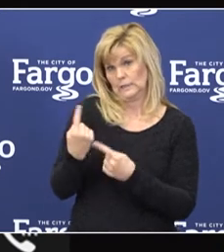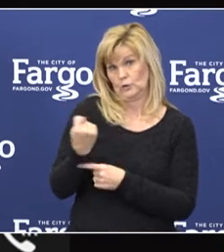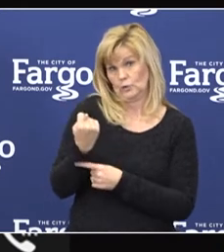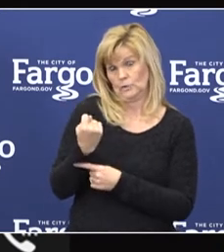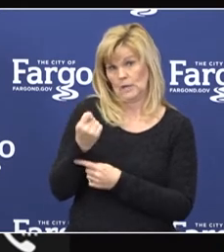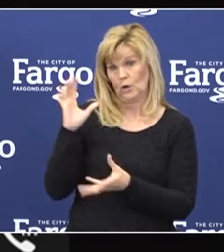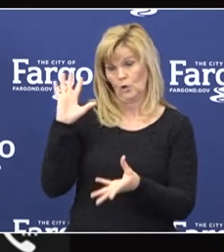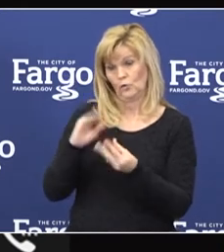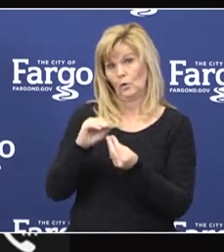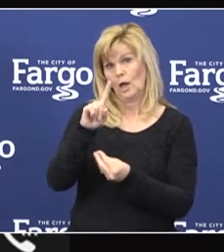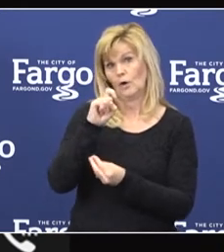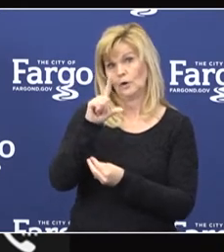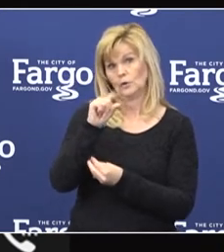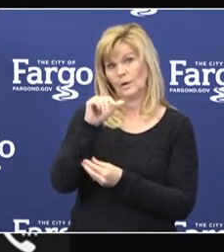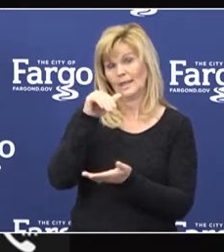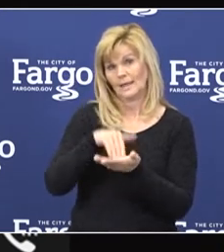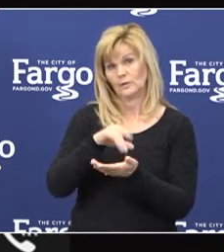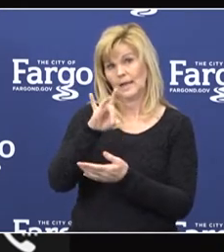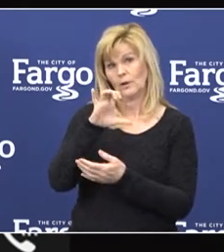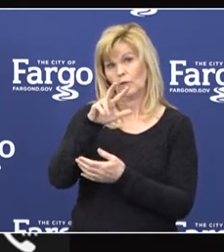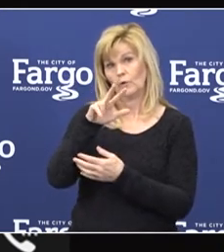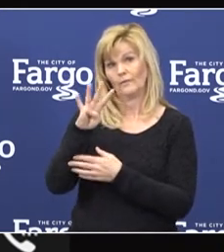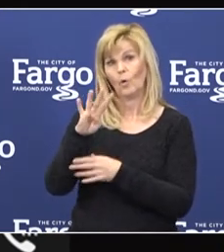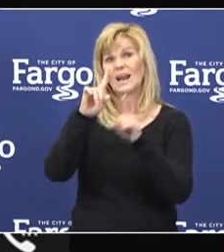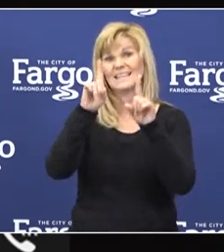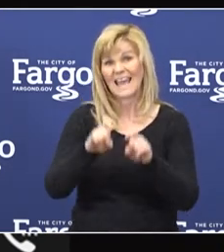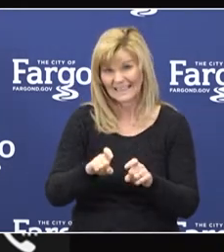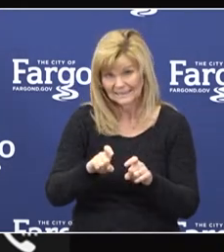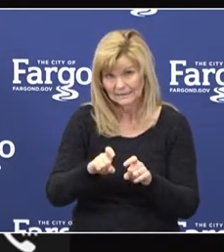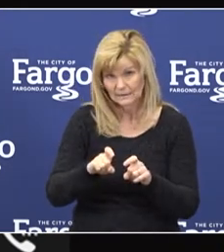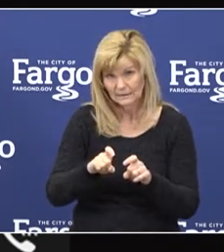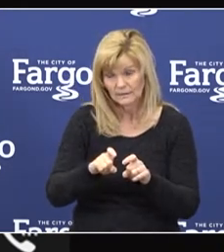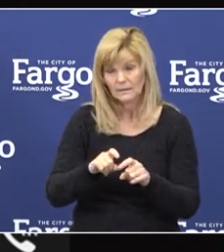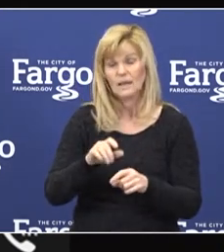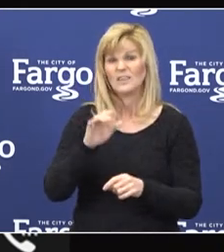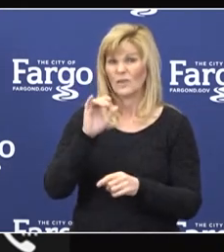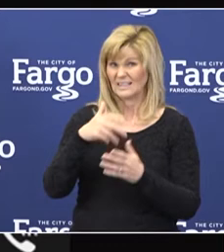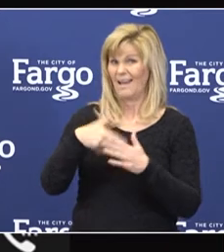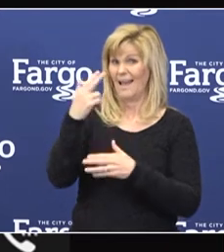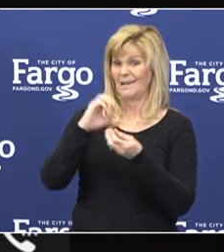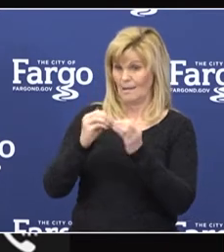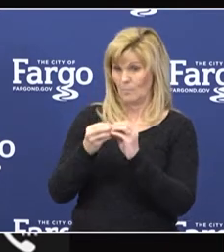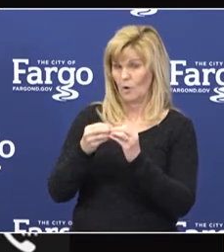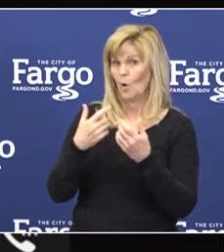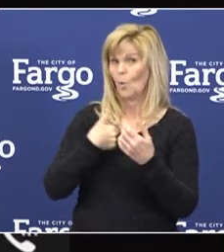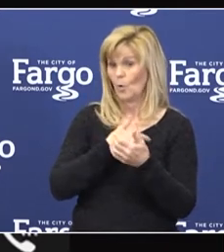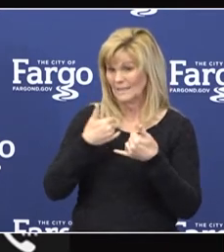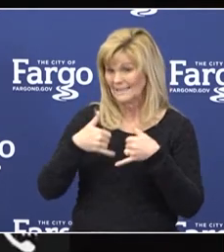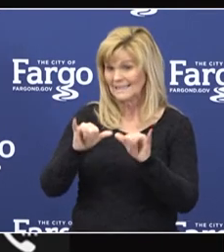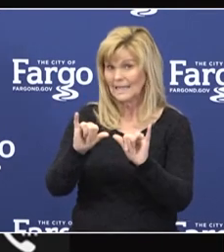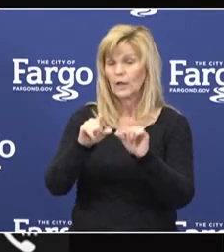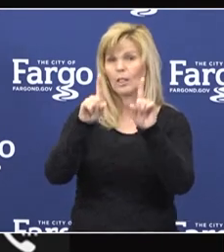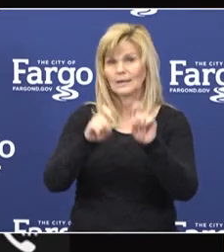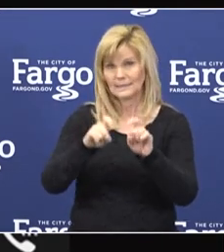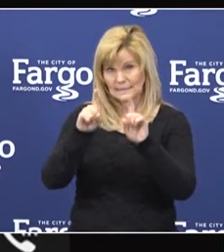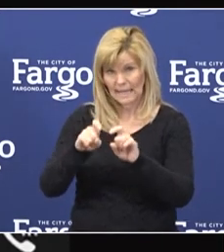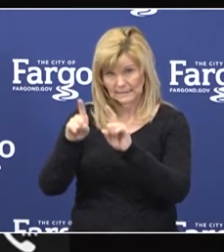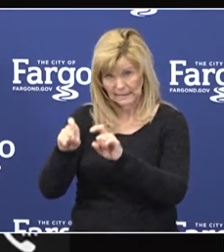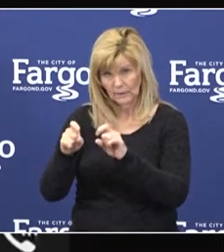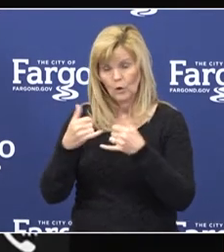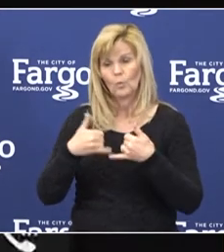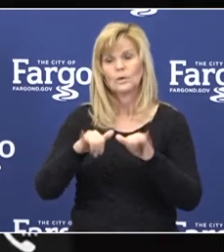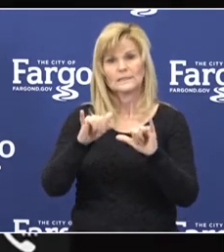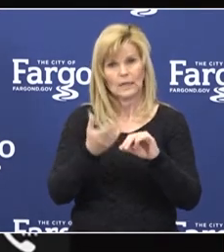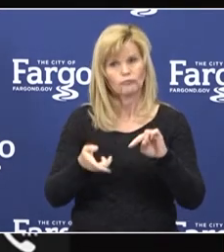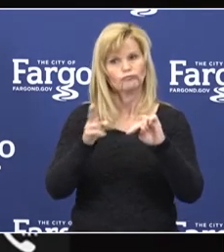120,834 tests. They continue to increase their testing capabilities and increasing the